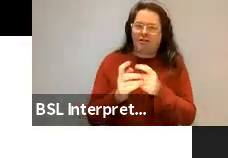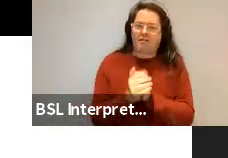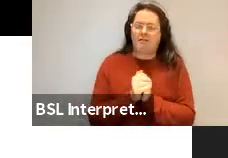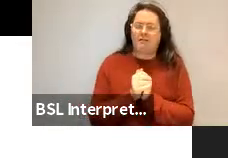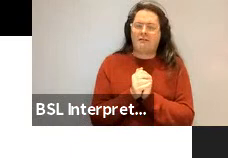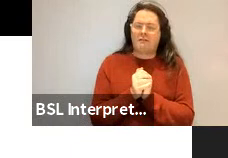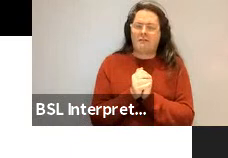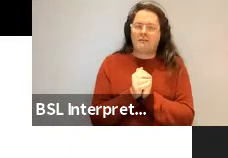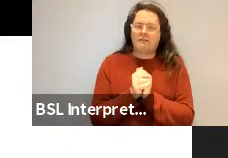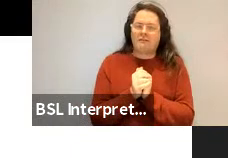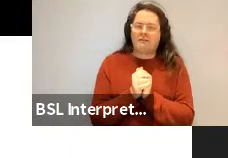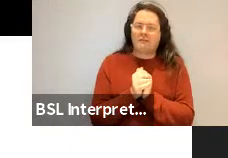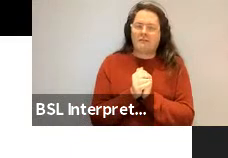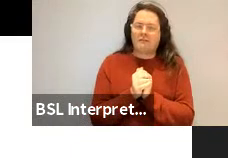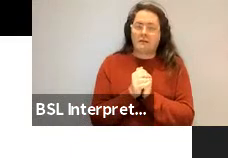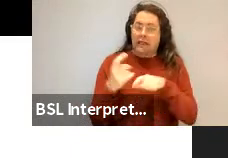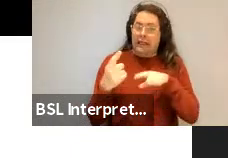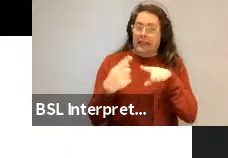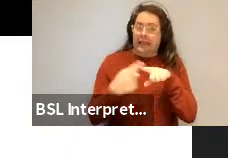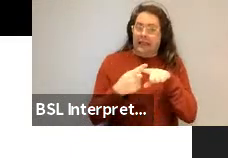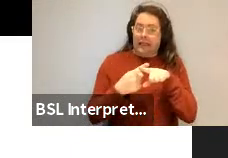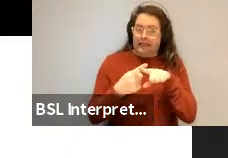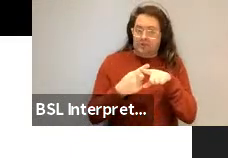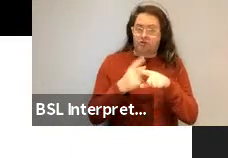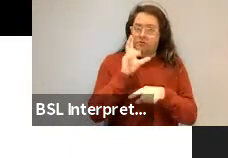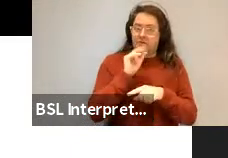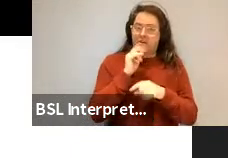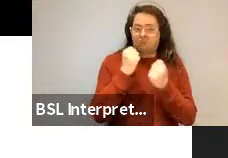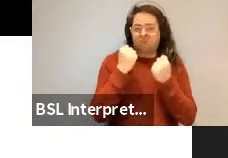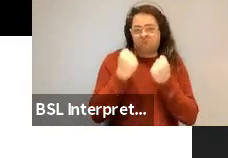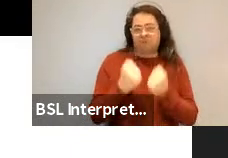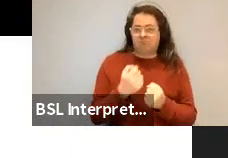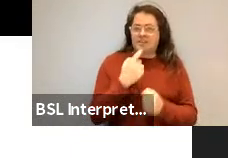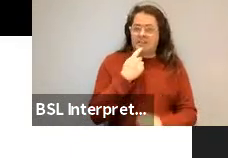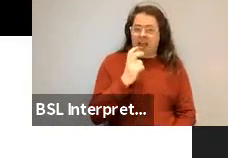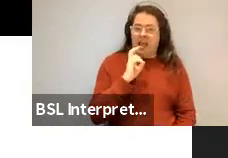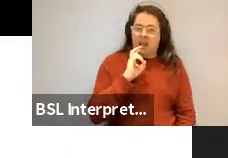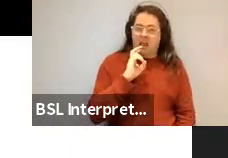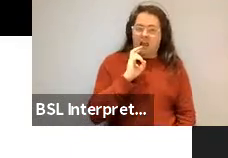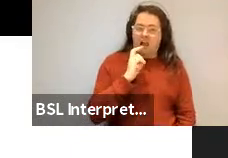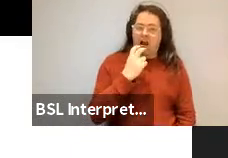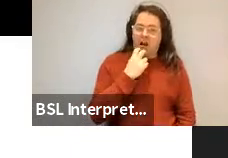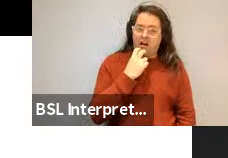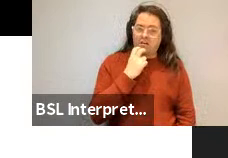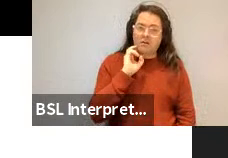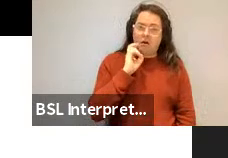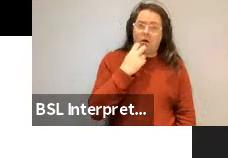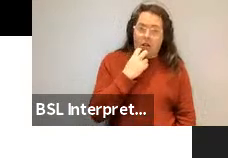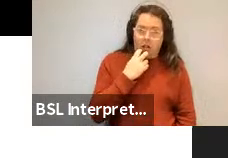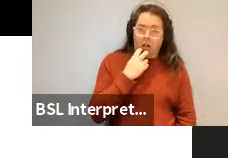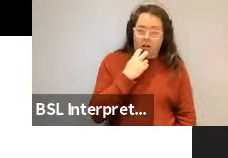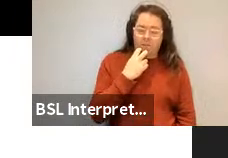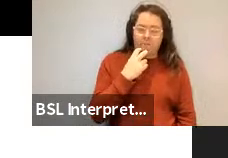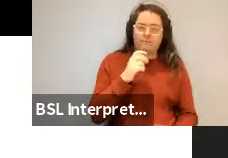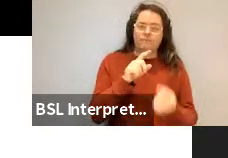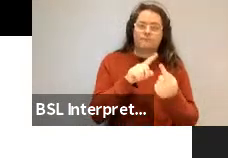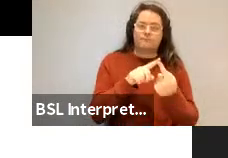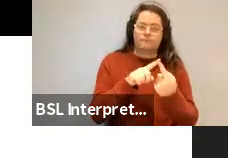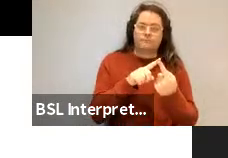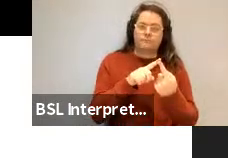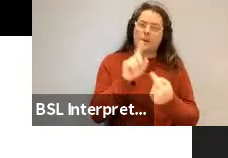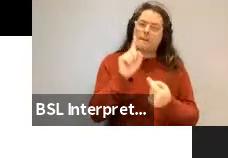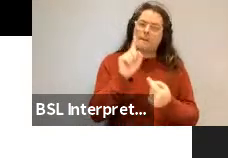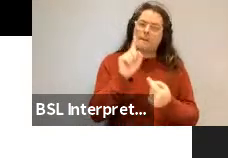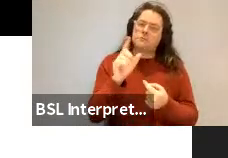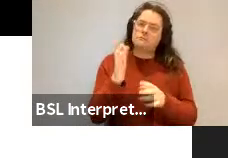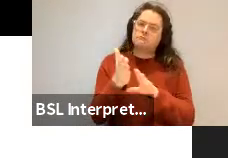So English speakers all say aunts and uncles, there's no question about that. But it turns out that in 1900,